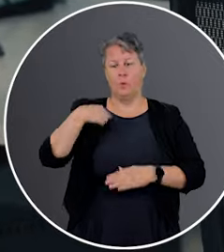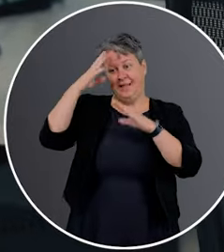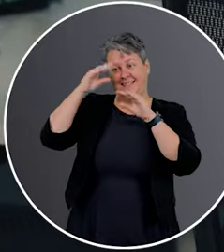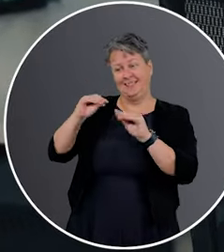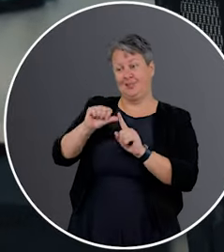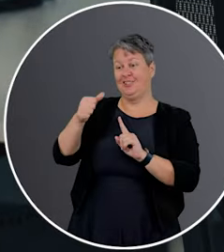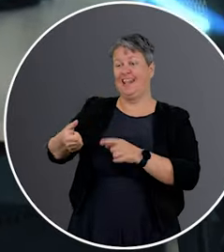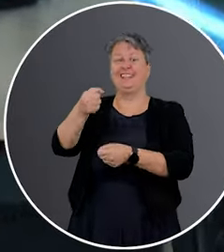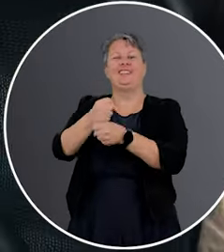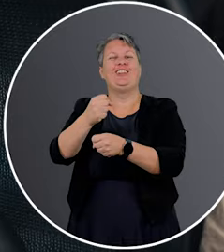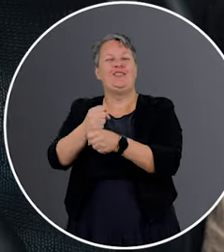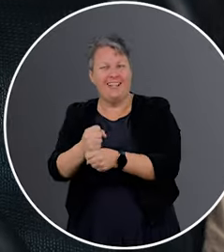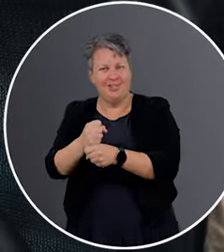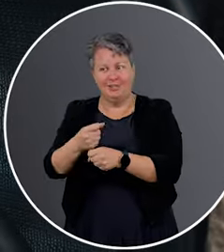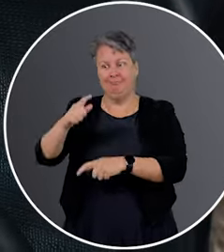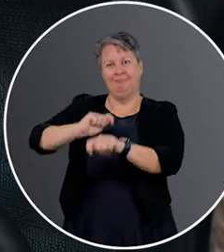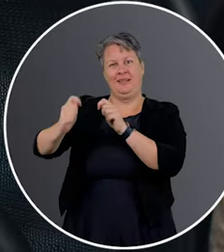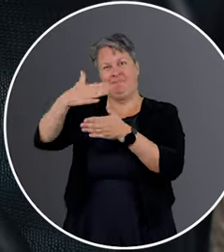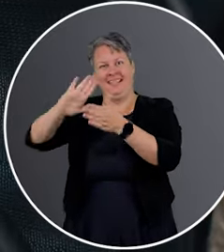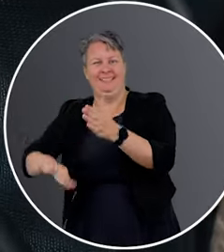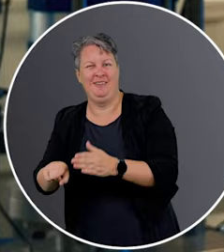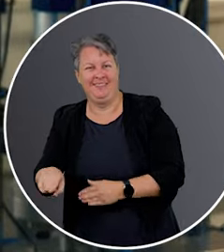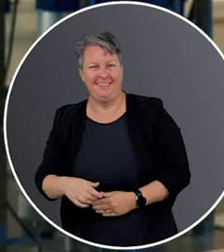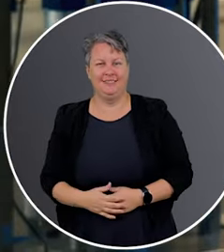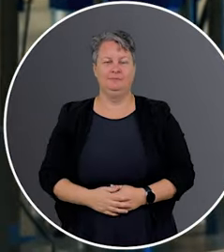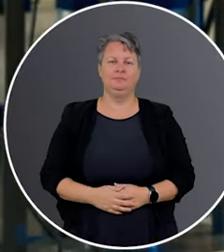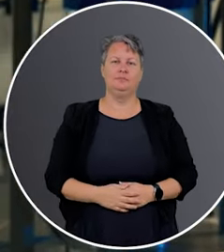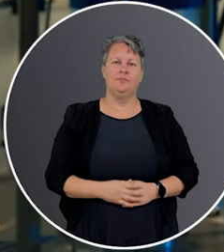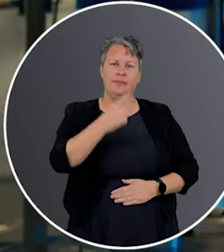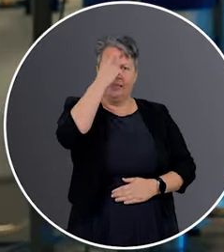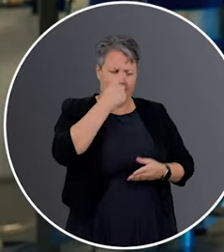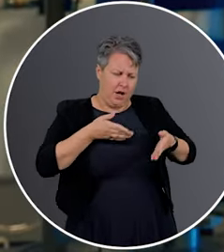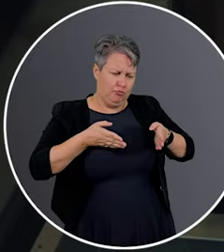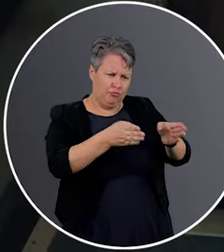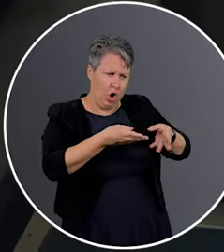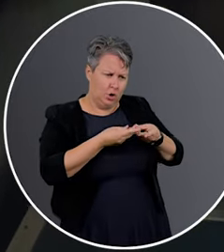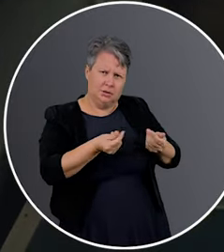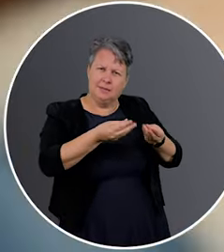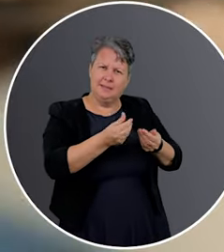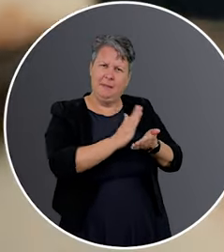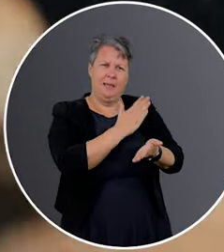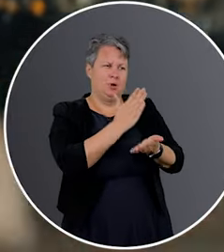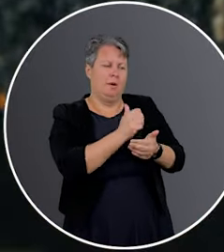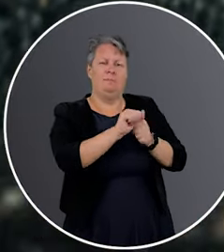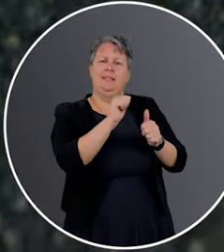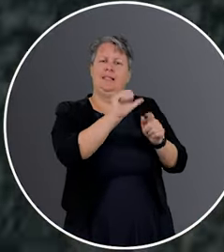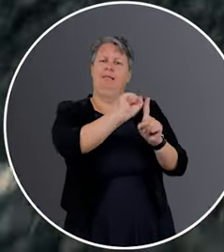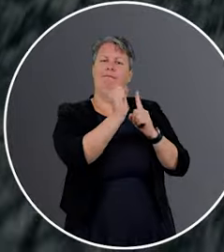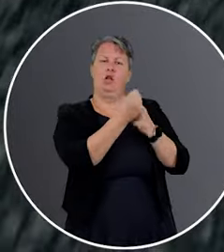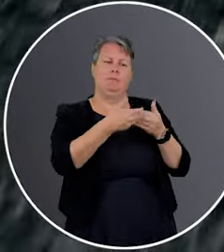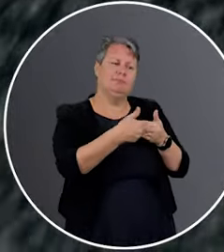the next generation of experts we are developing sustainable road surfaces to help the environment